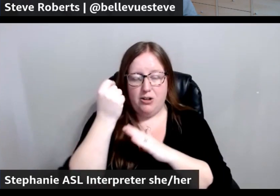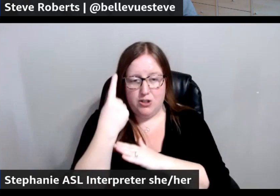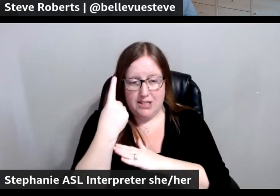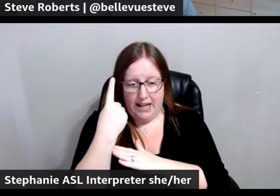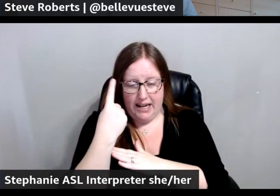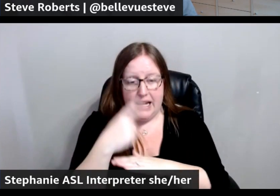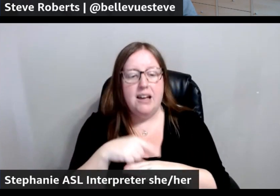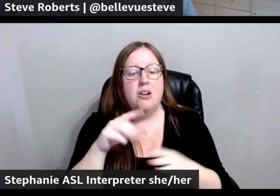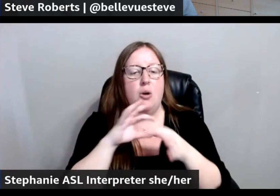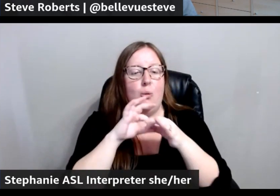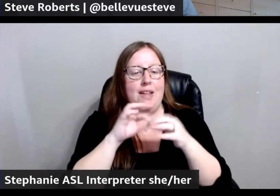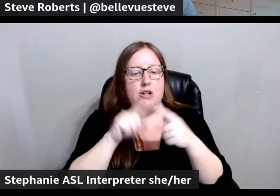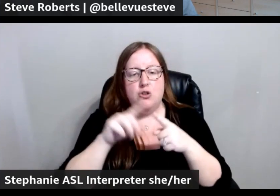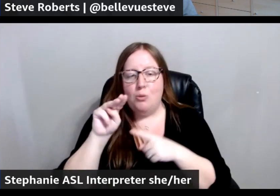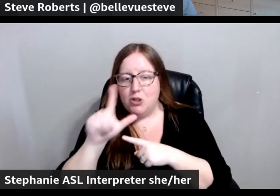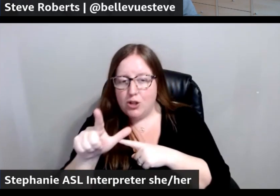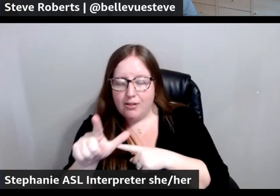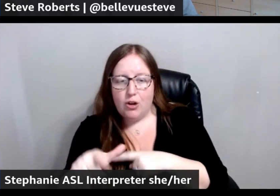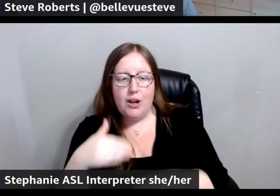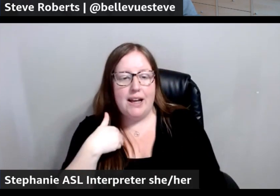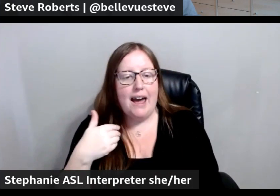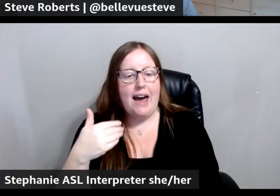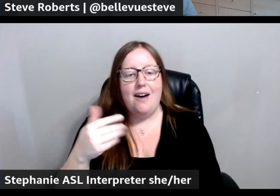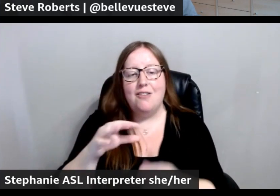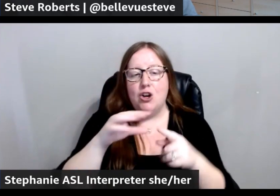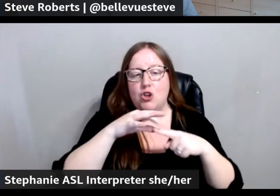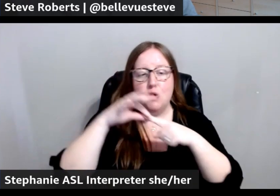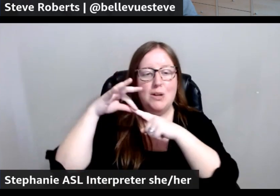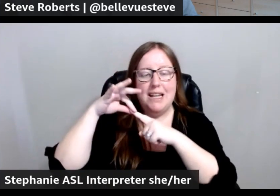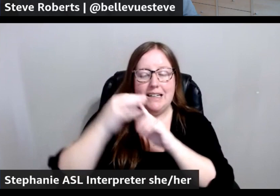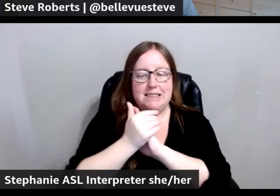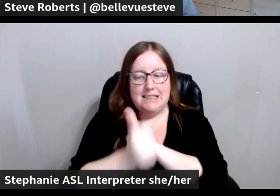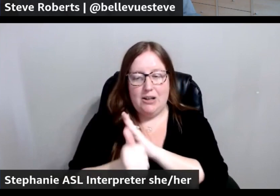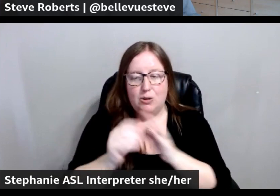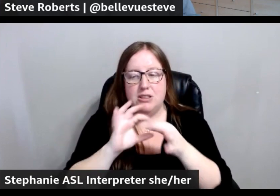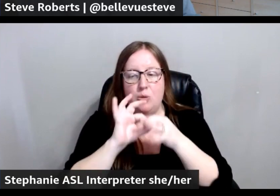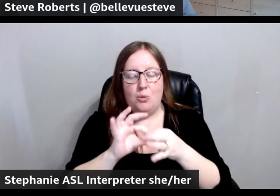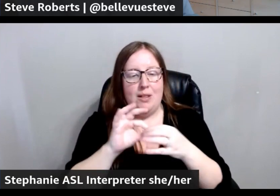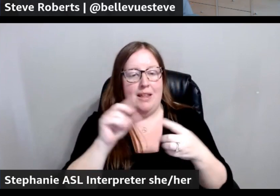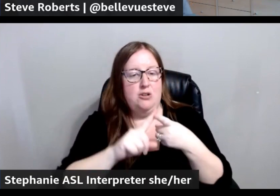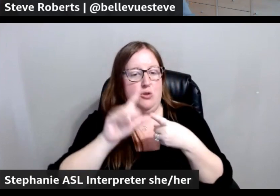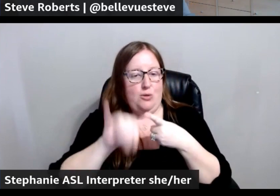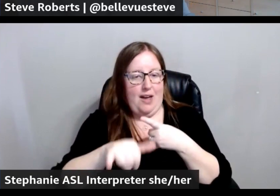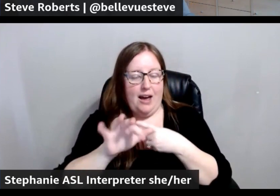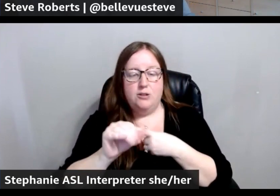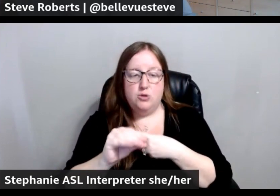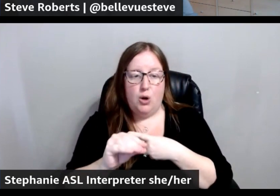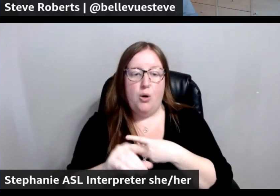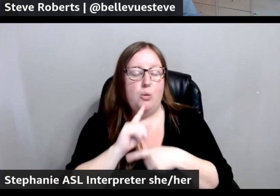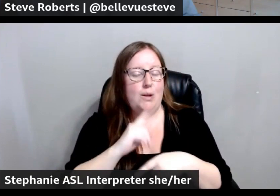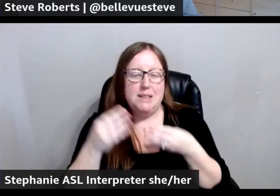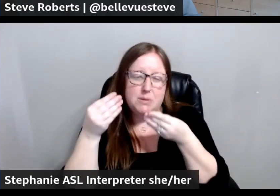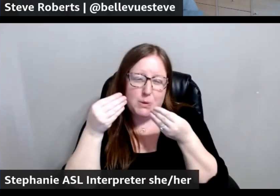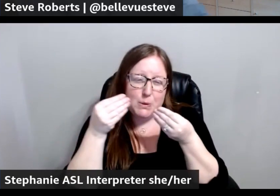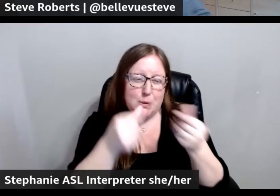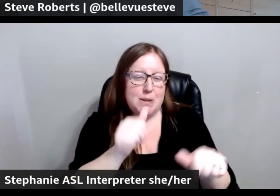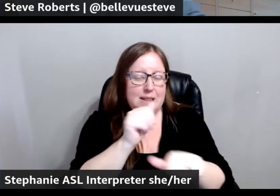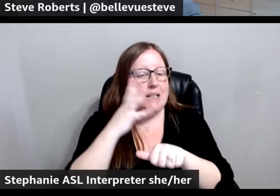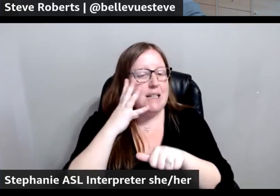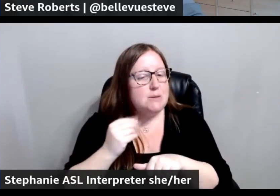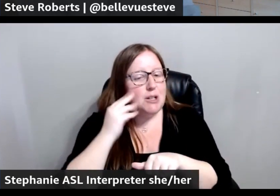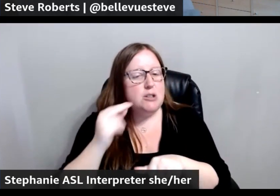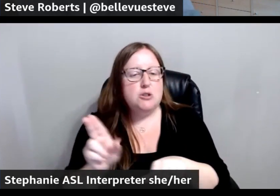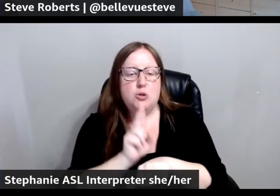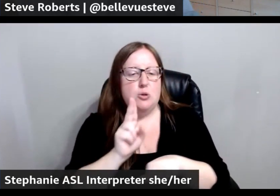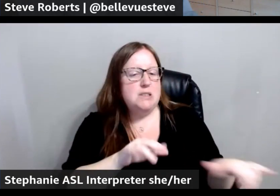around machine learning or have any unique special skills related to that. So, it's a service experience. You use it just like any